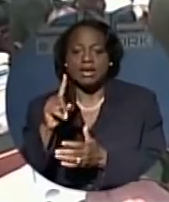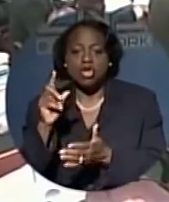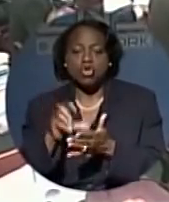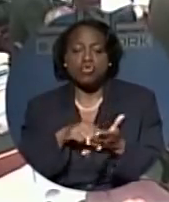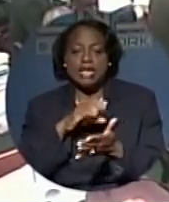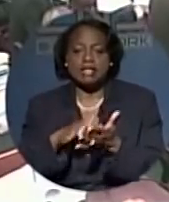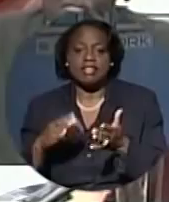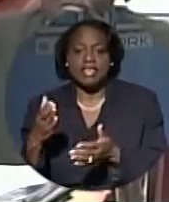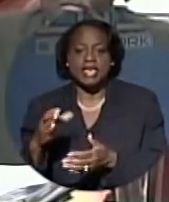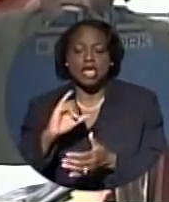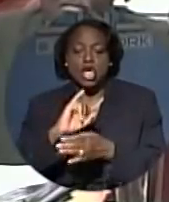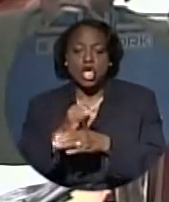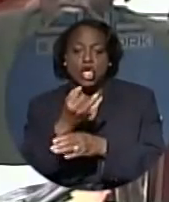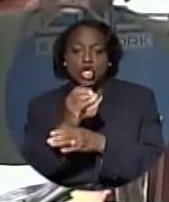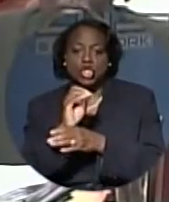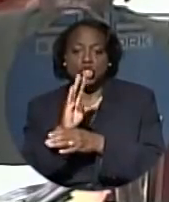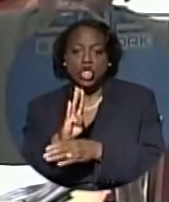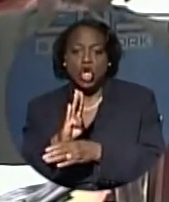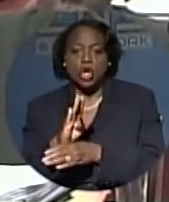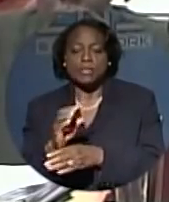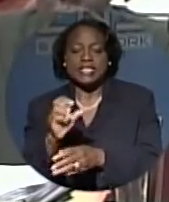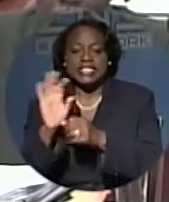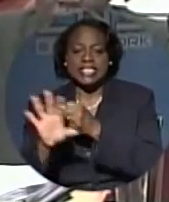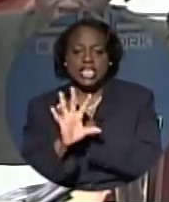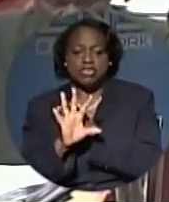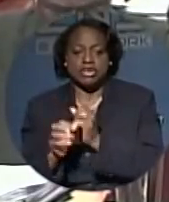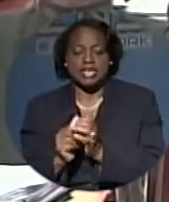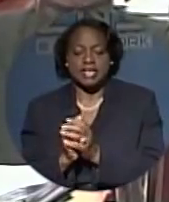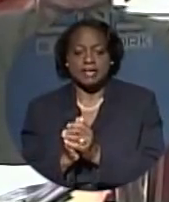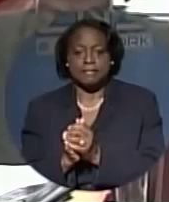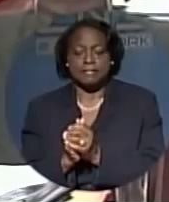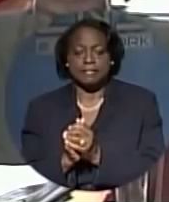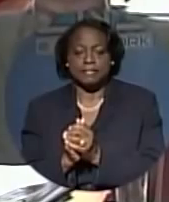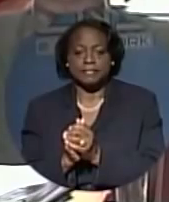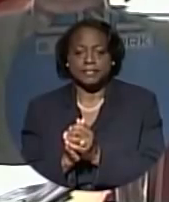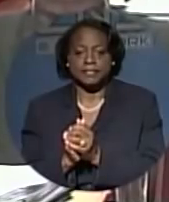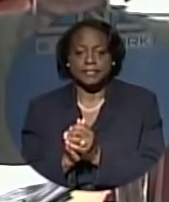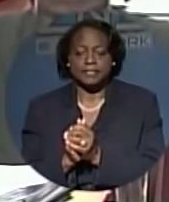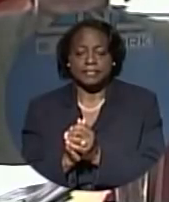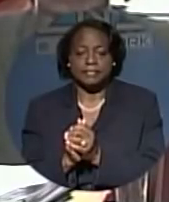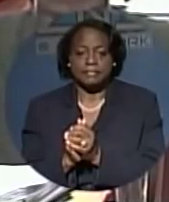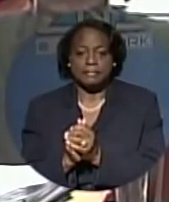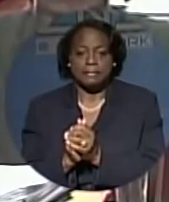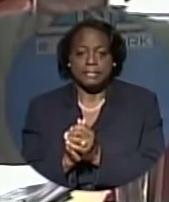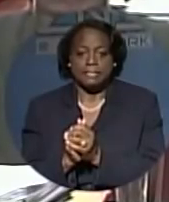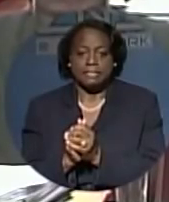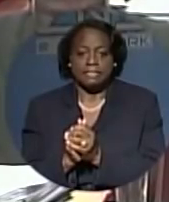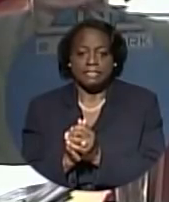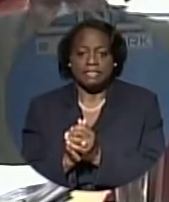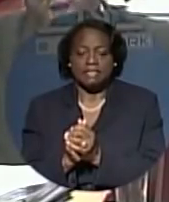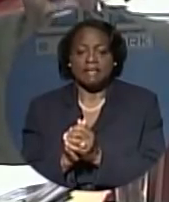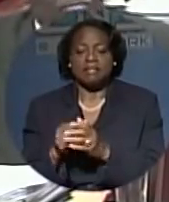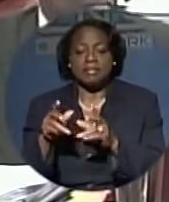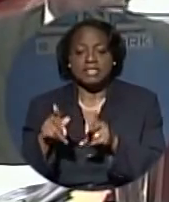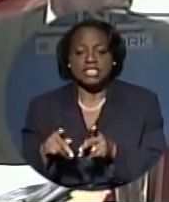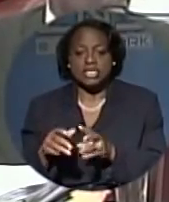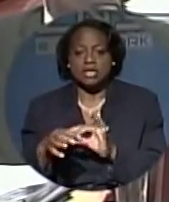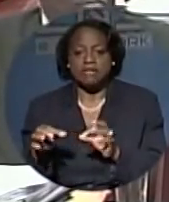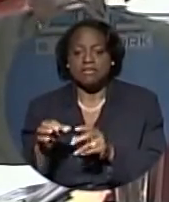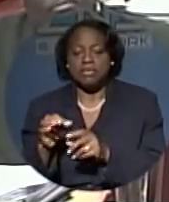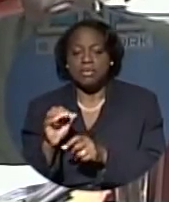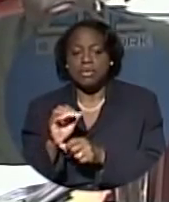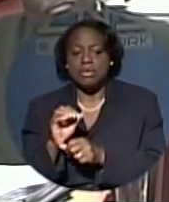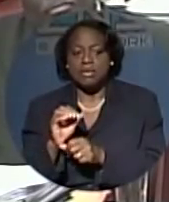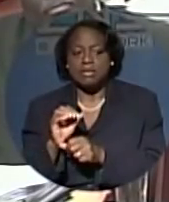job security. The acquisition of Kirzner International Properties fits into the vision of Brookfield,